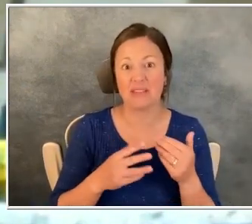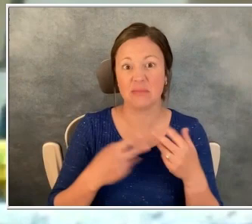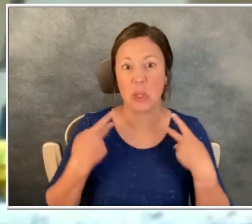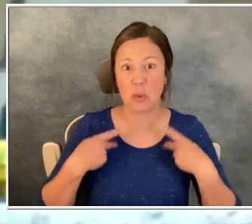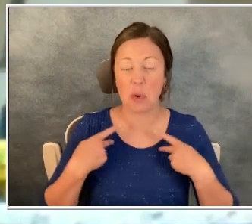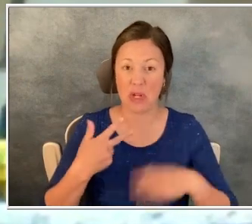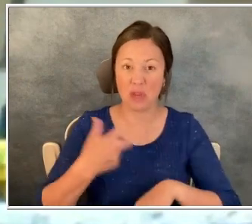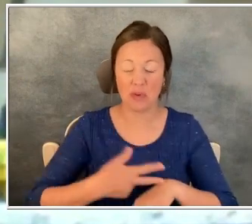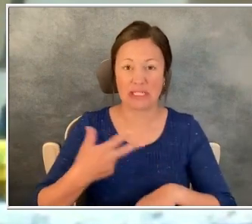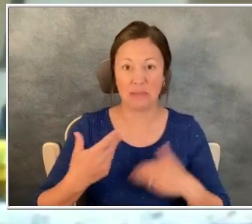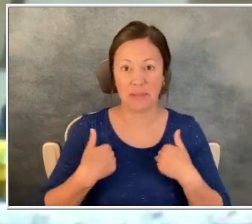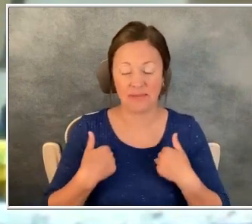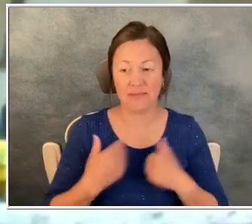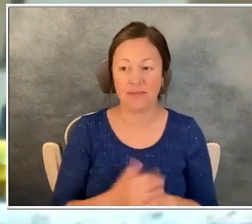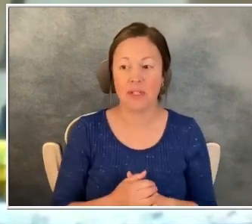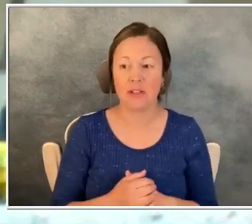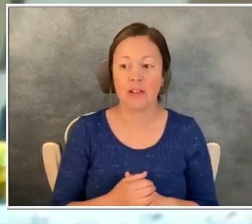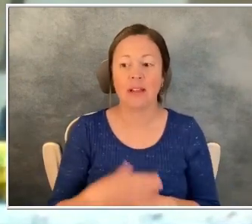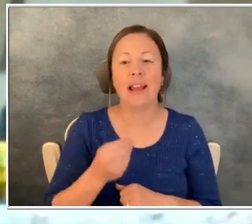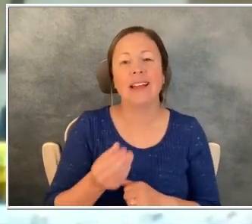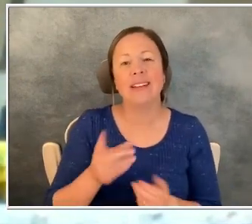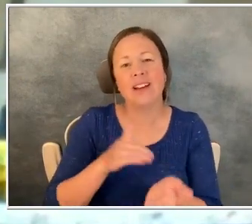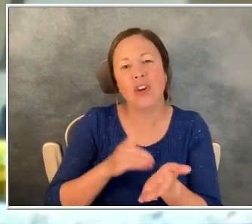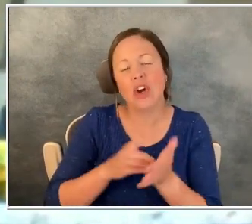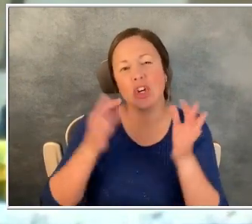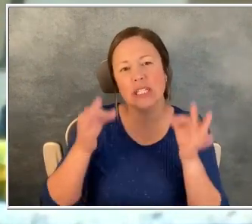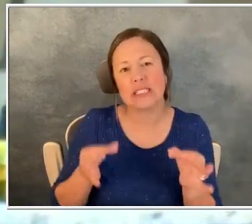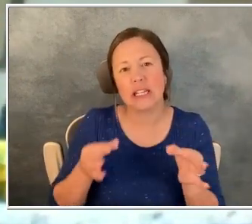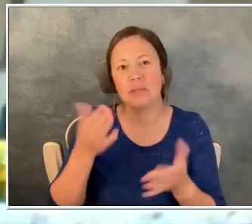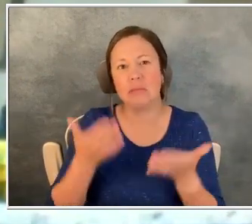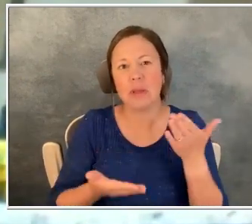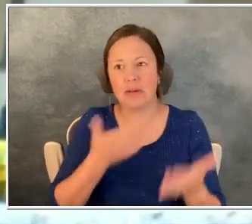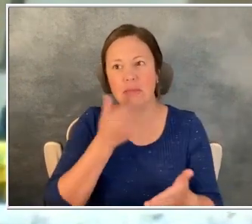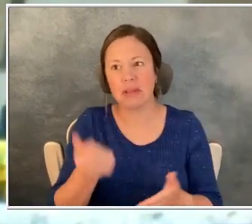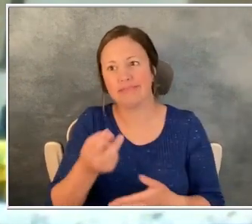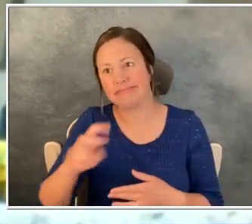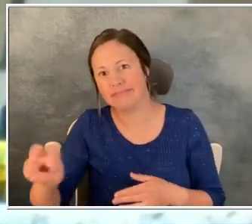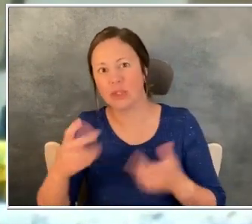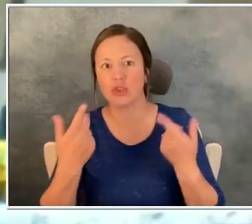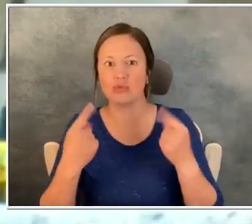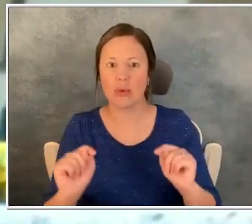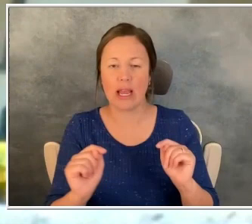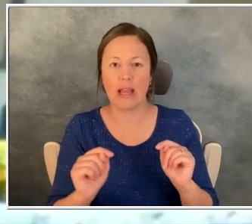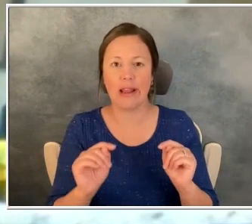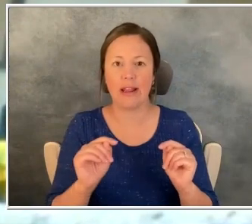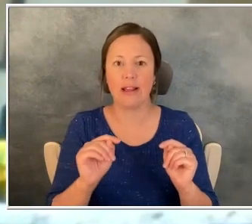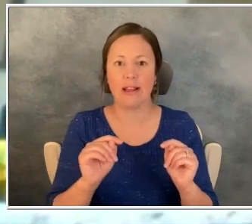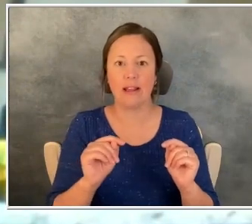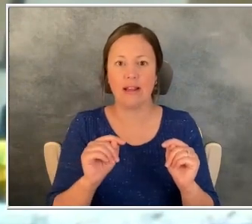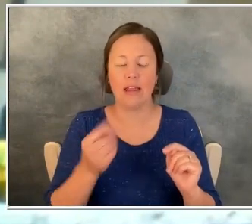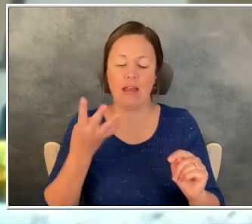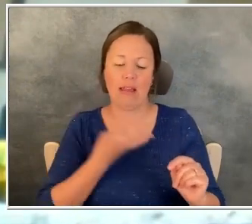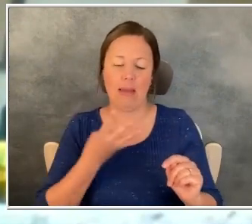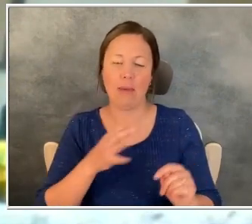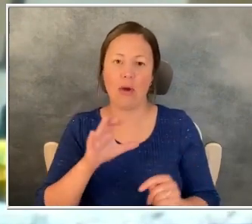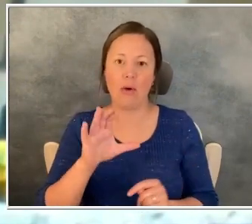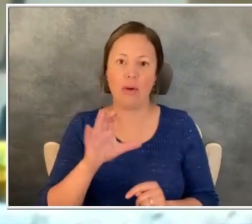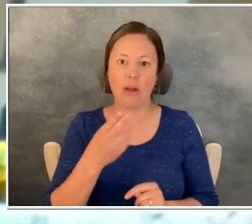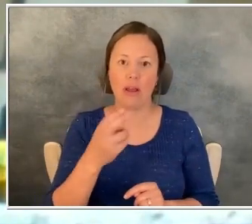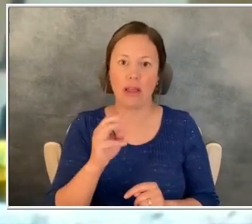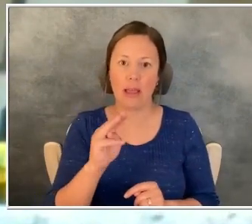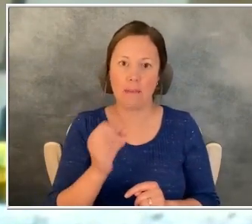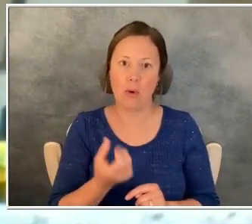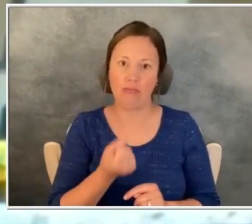they decided to try the, try the, uh, targeted therapy methods. And